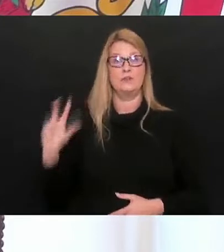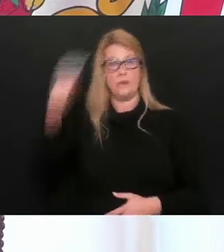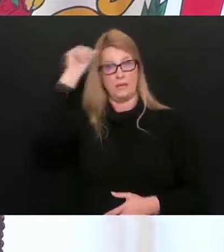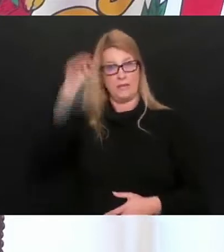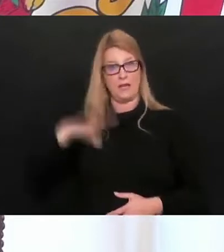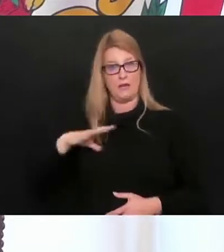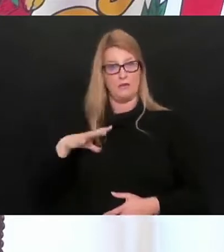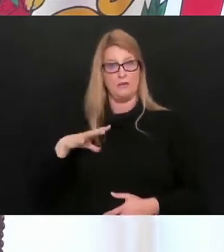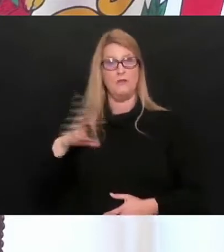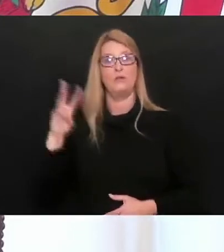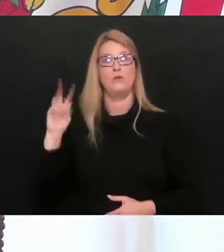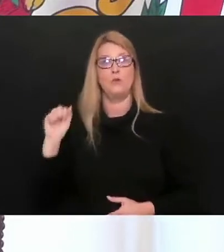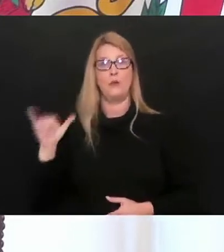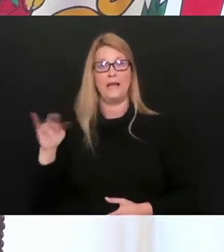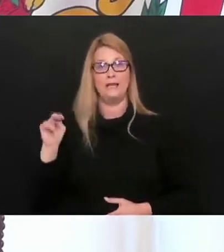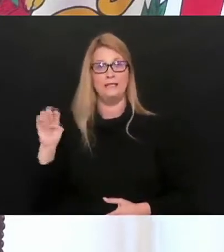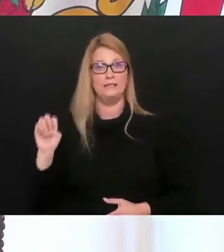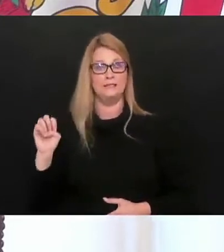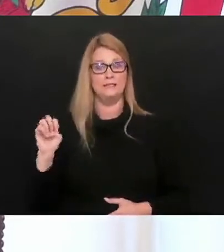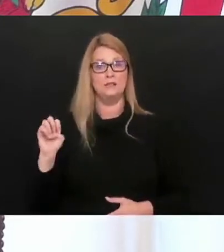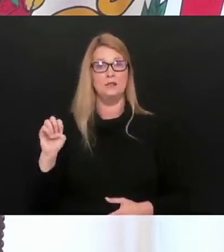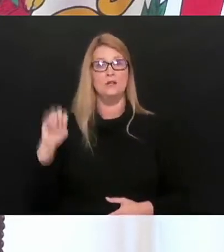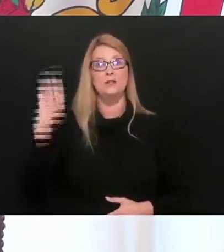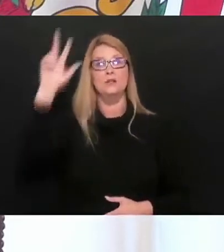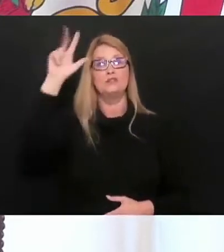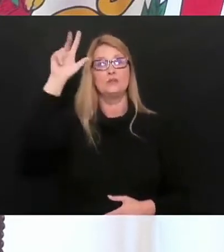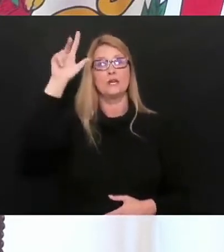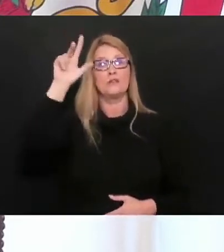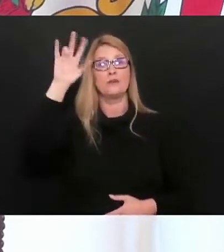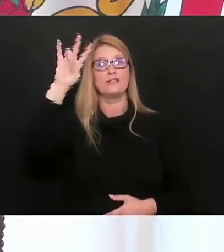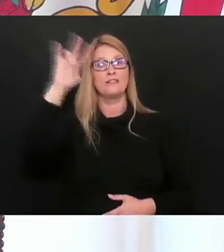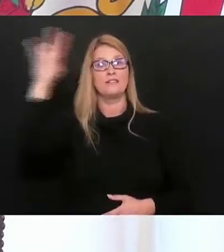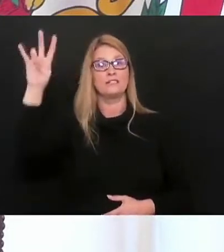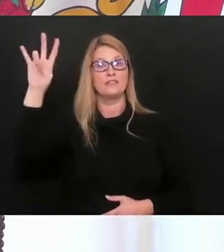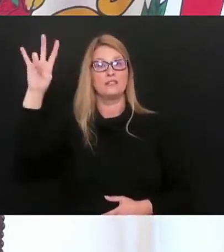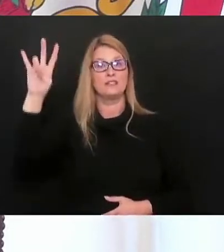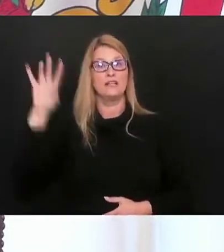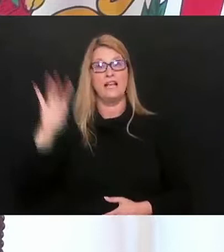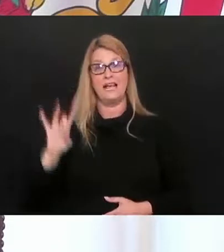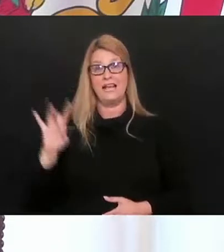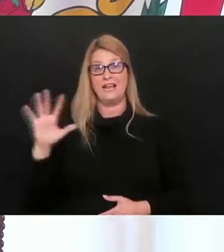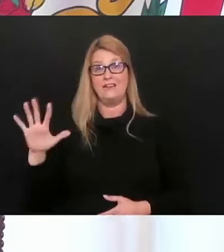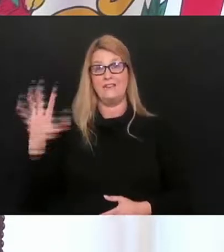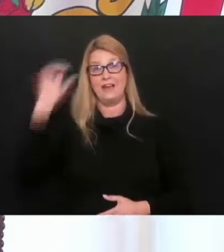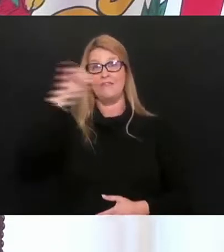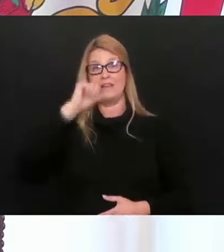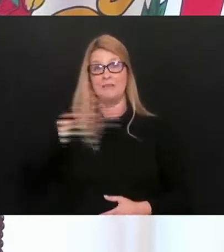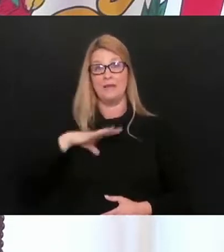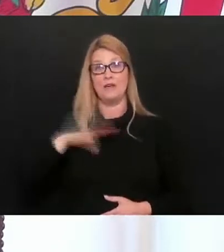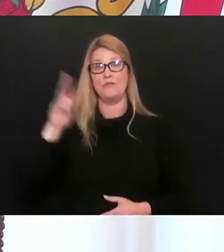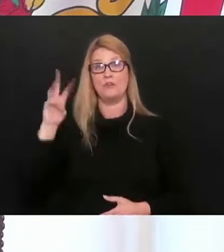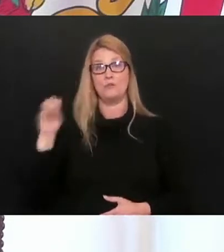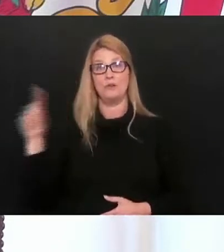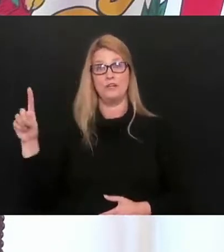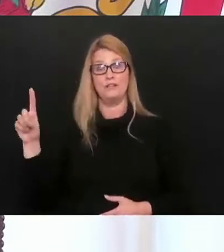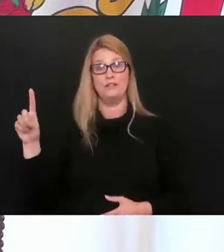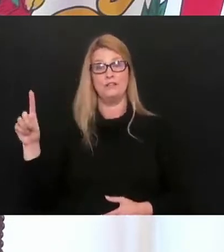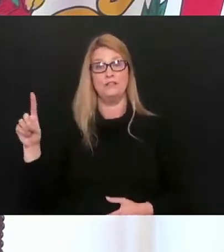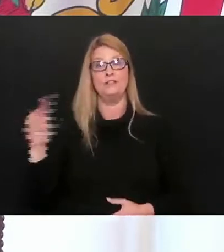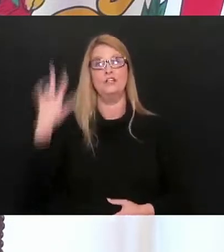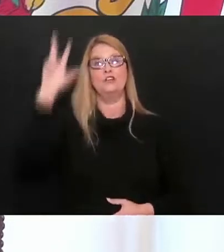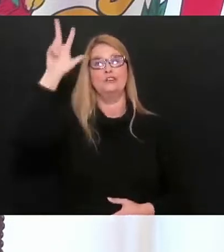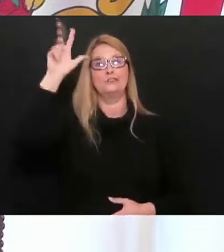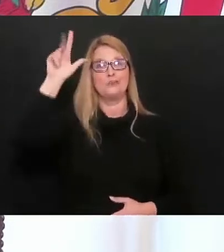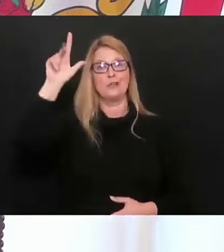male from Wayne County. Our 2,377th death, an 85-year-old female from Wood County. Our